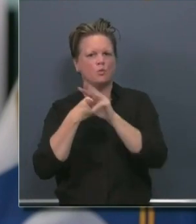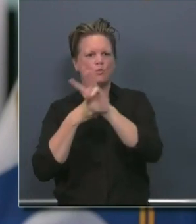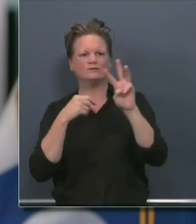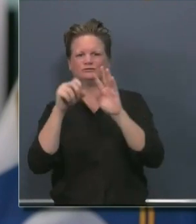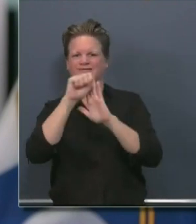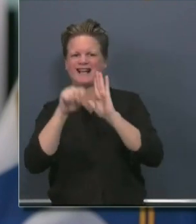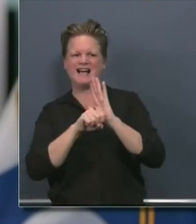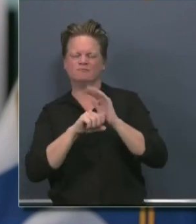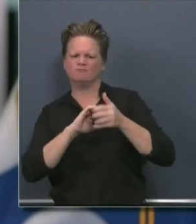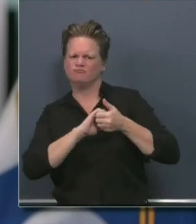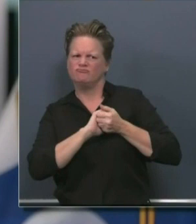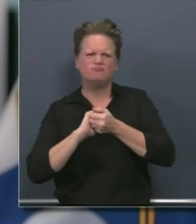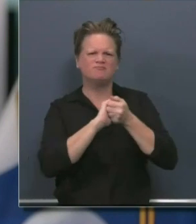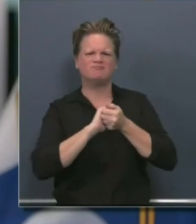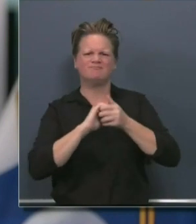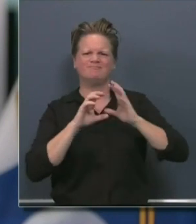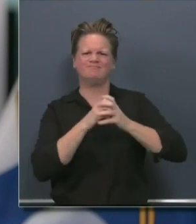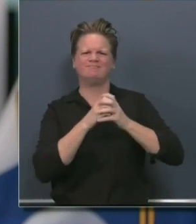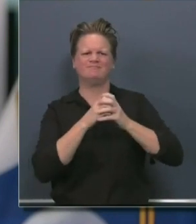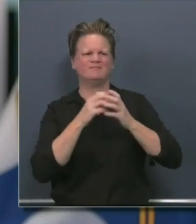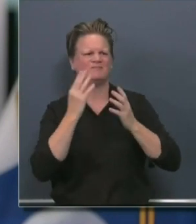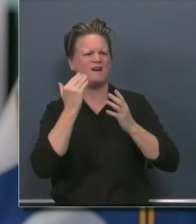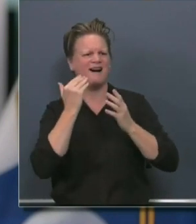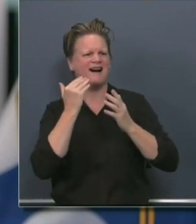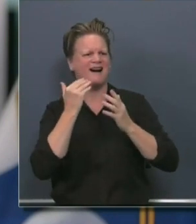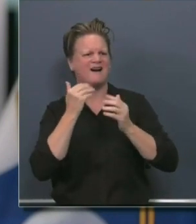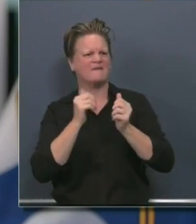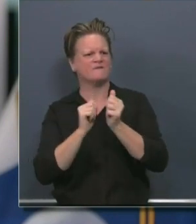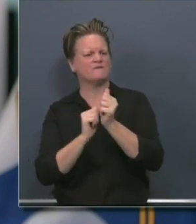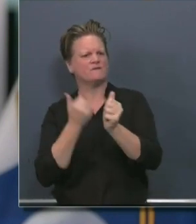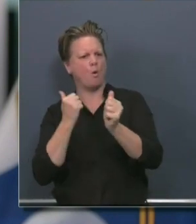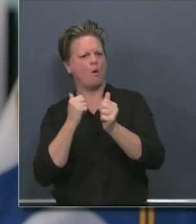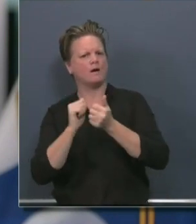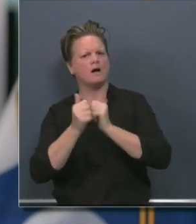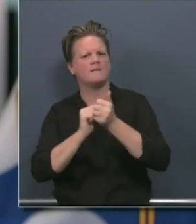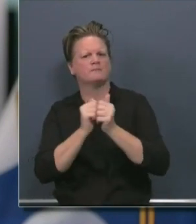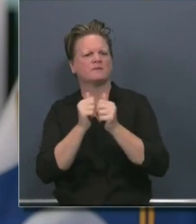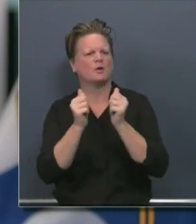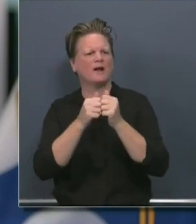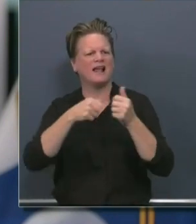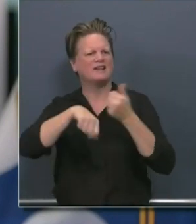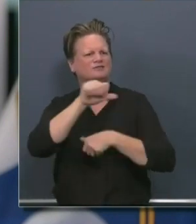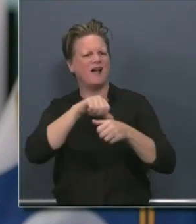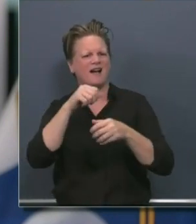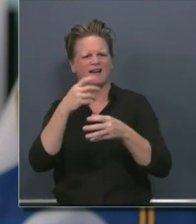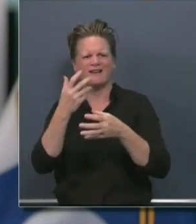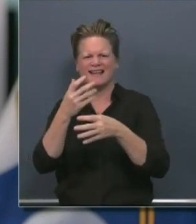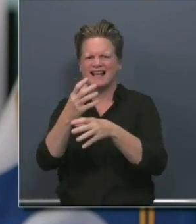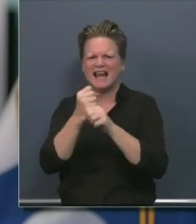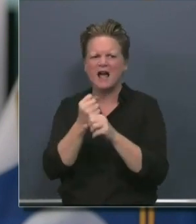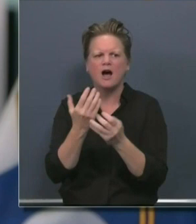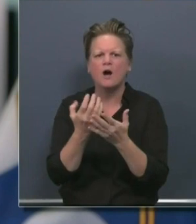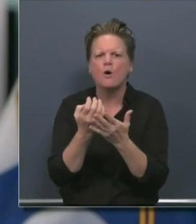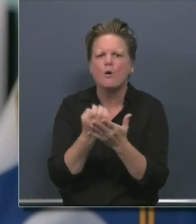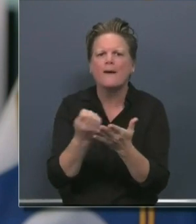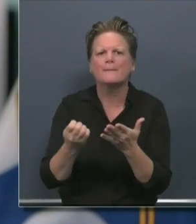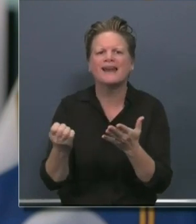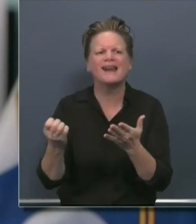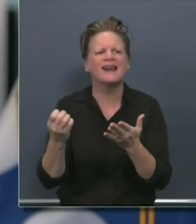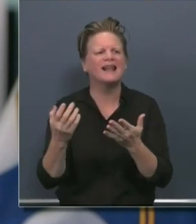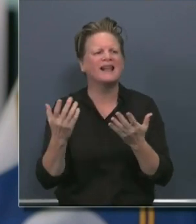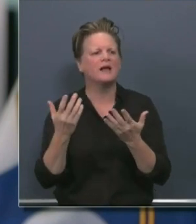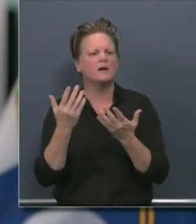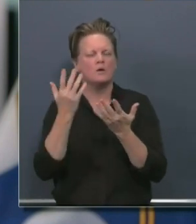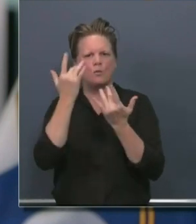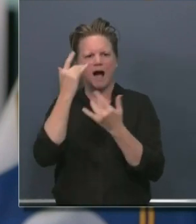create confusion or competition? And I guess more specifically, do you have a response to businesses like Tesla that might be considering divesting from California